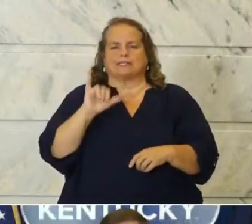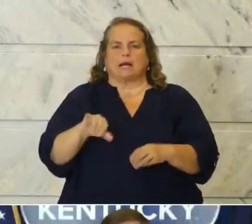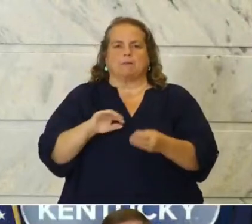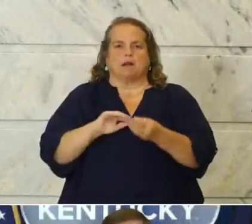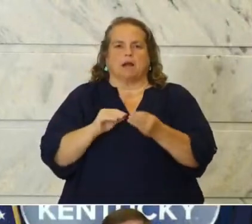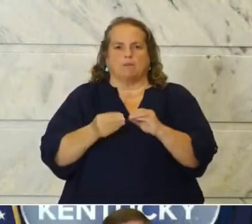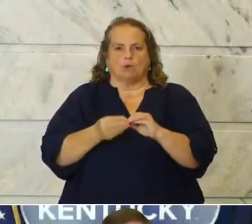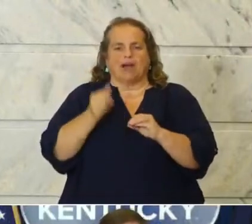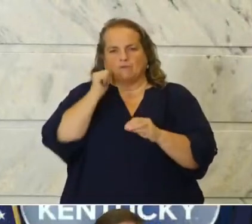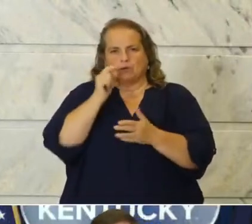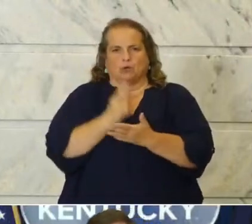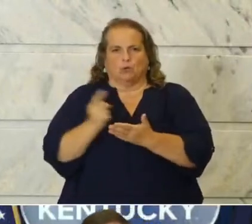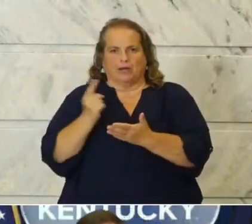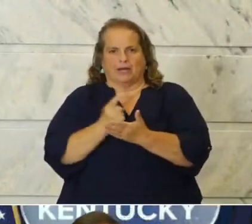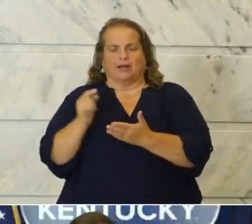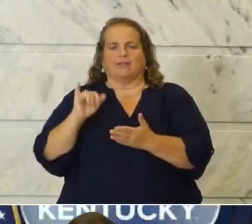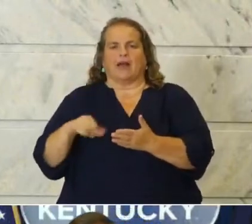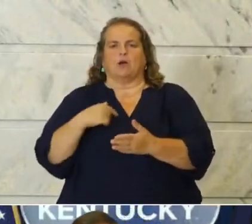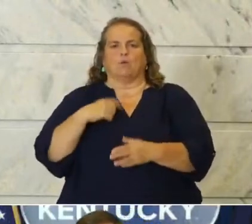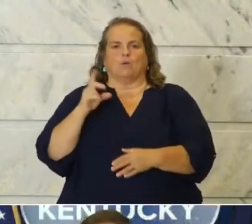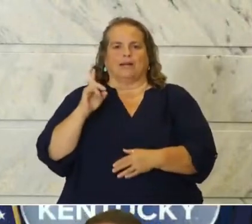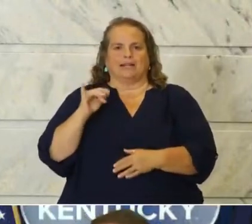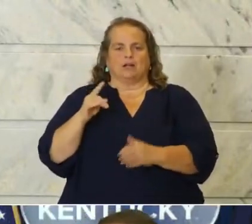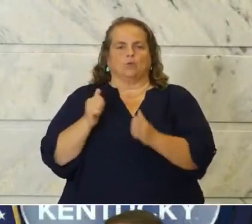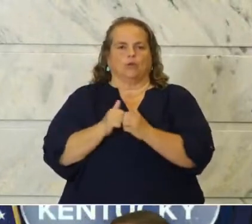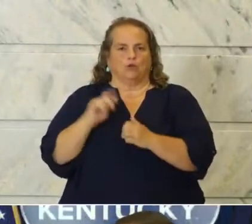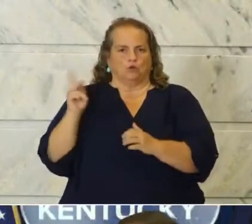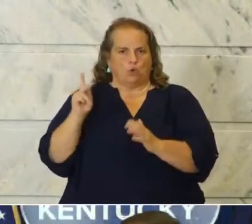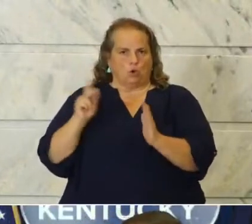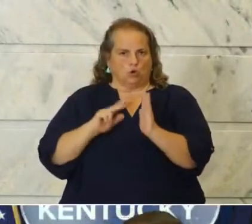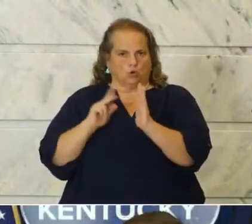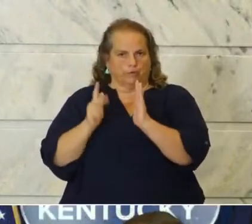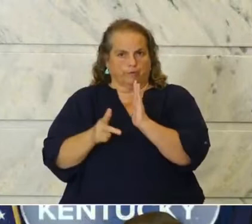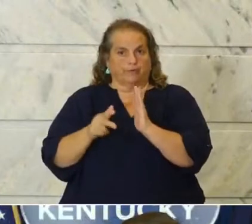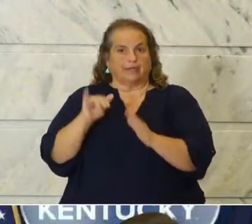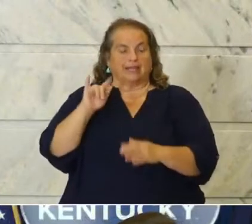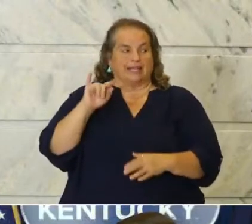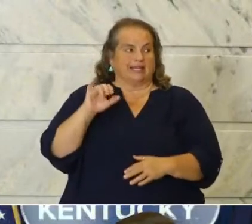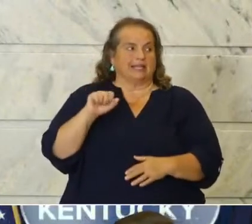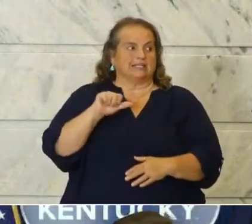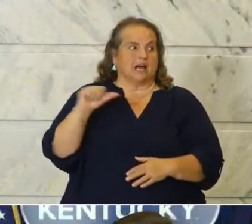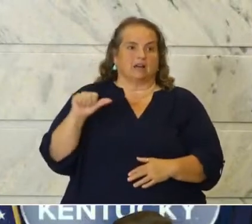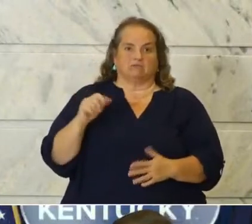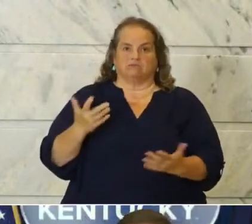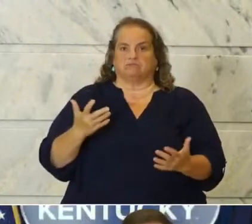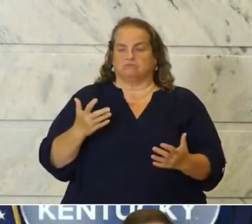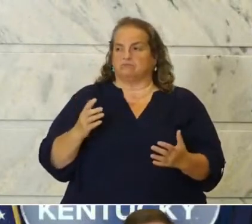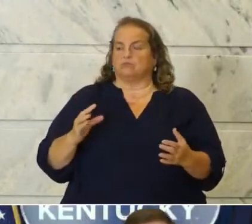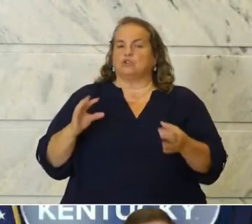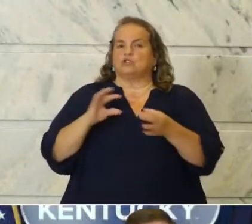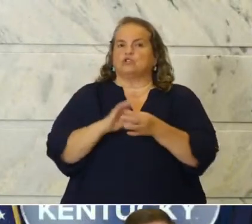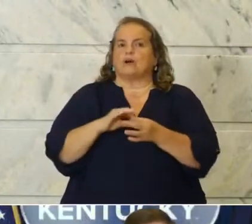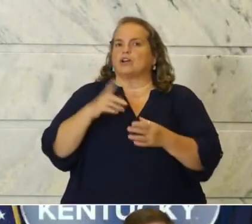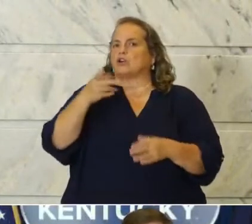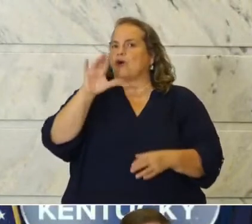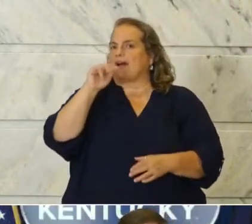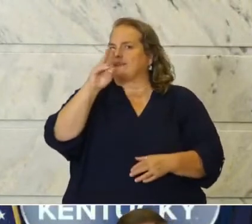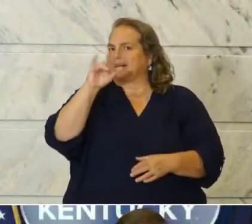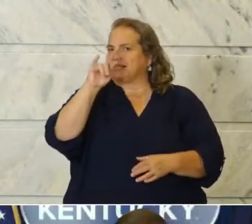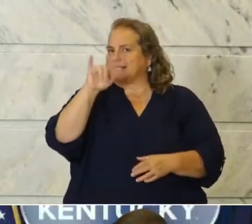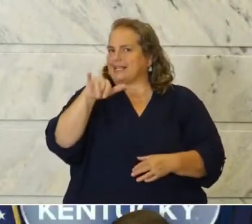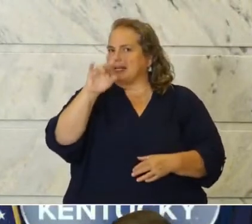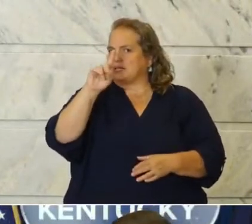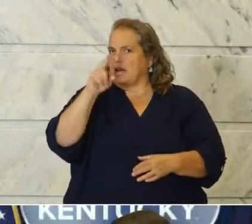every week that we did in in the Kroger. This is a joint undertaking between gravity diagnostics,